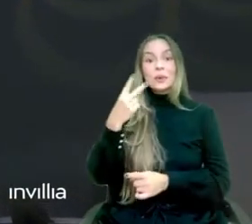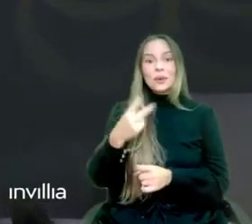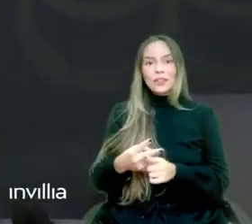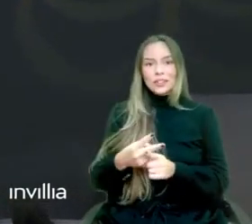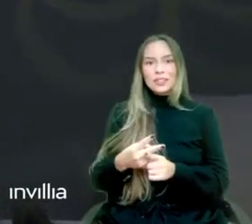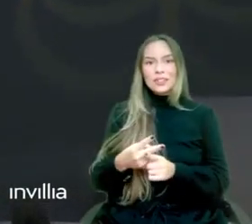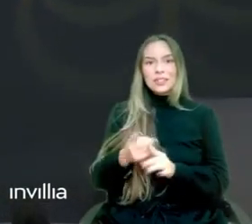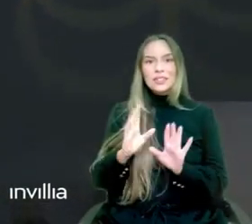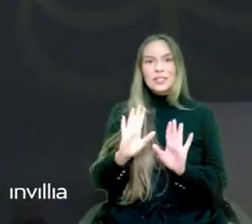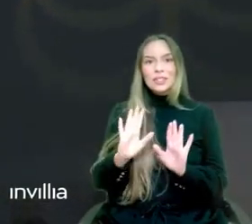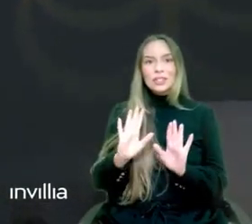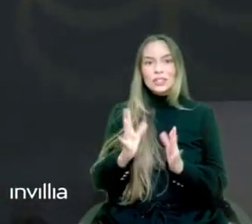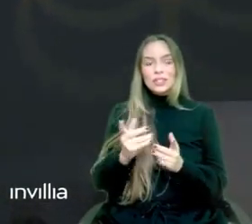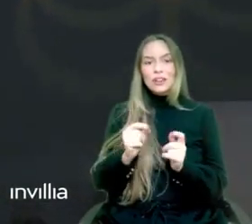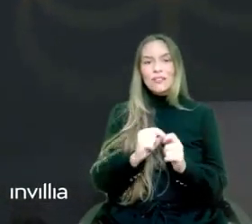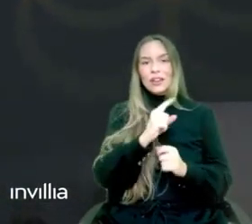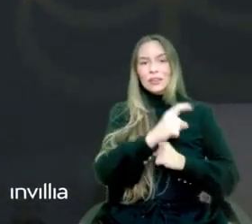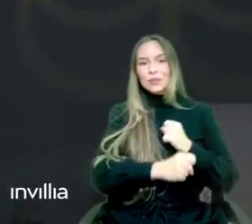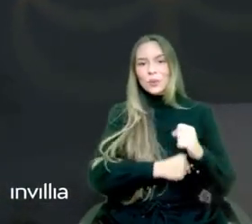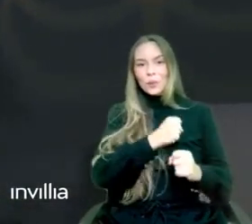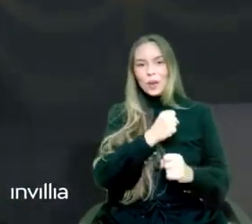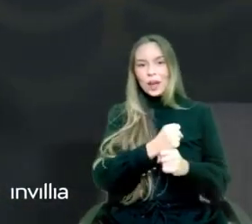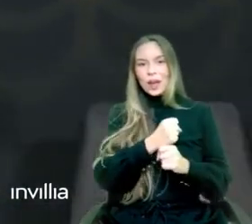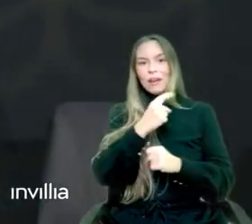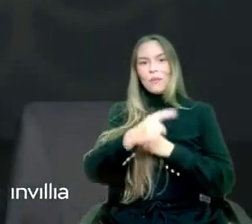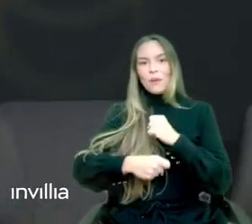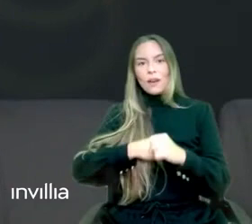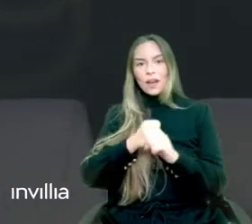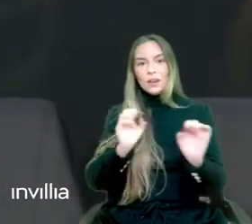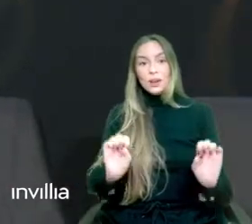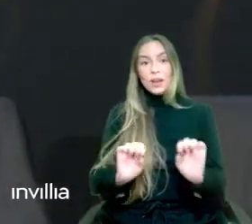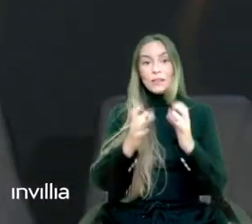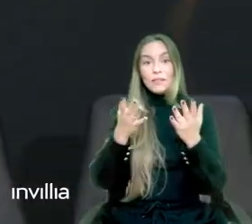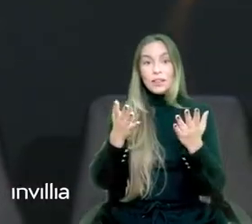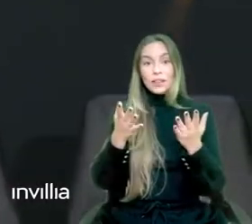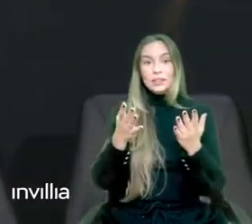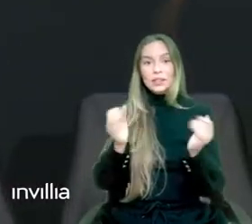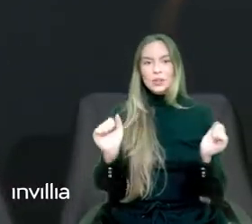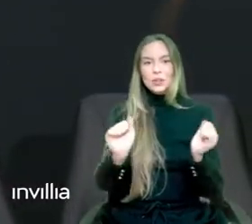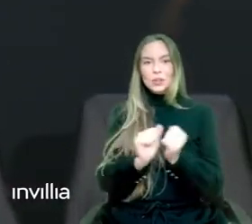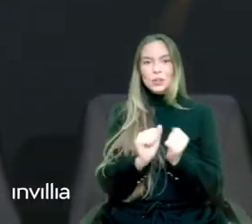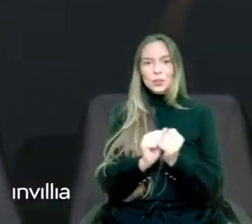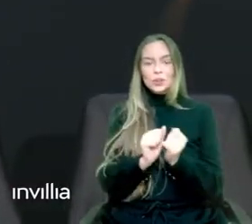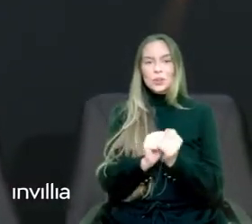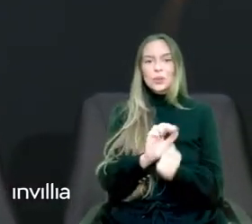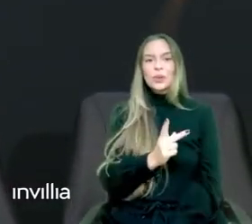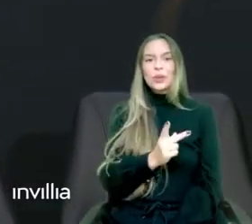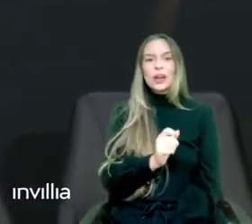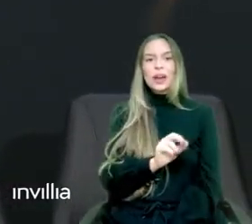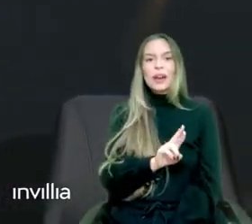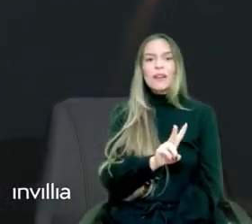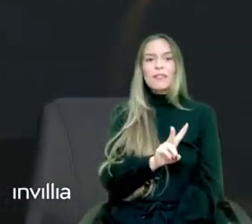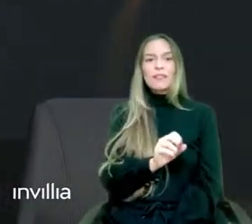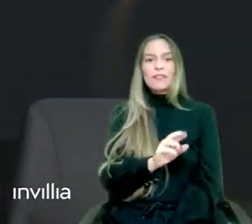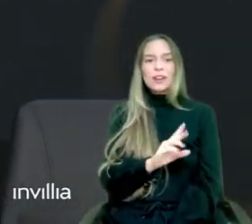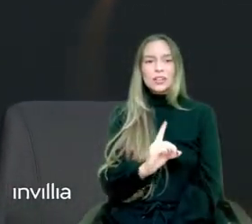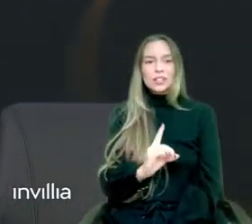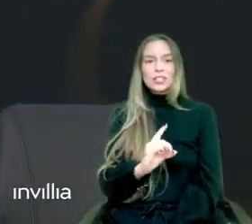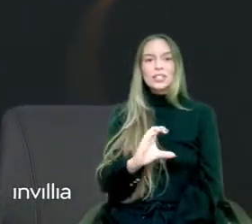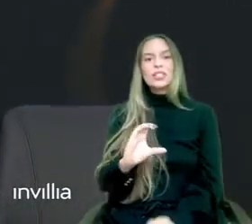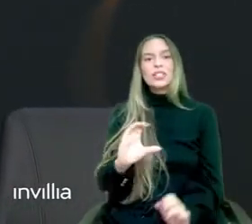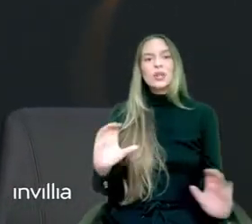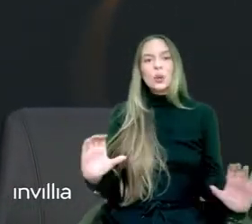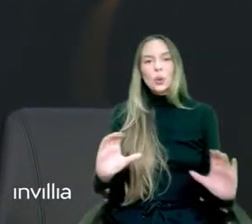event here to the Harvard Club of Boston. So, being here reminds